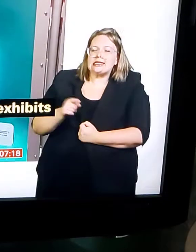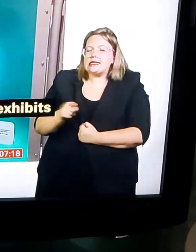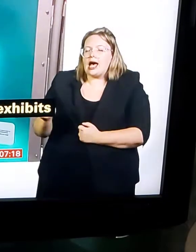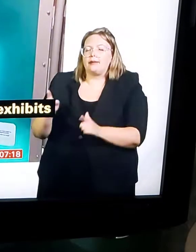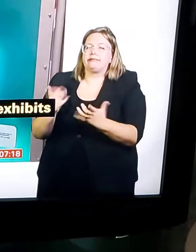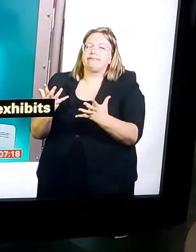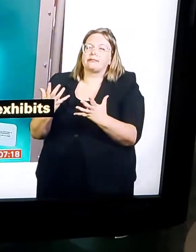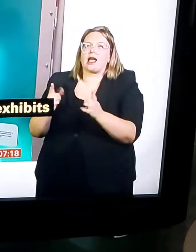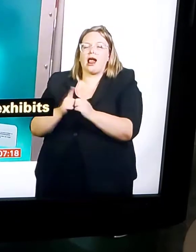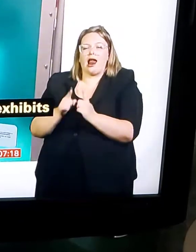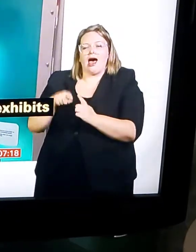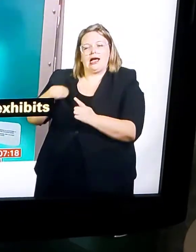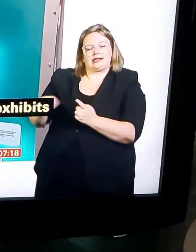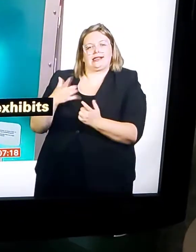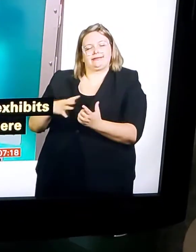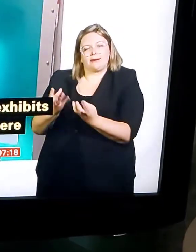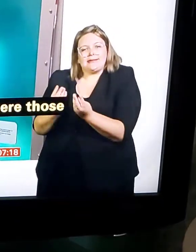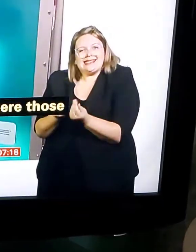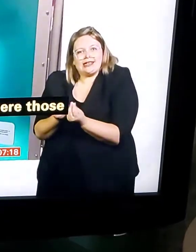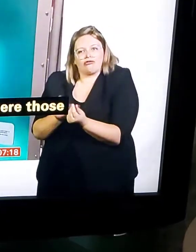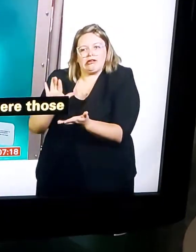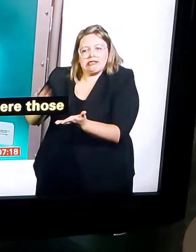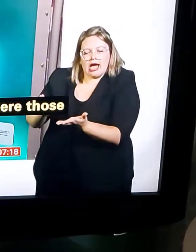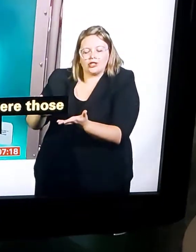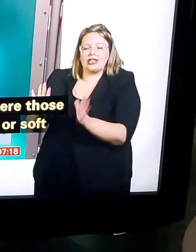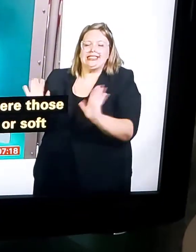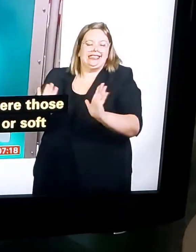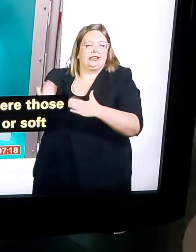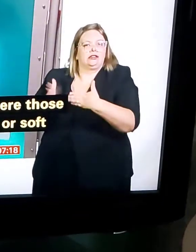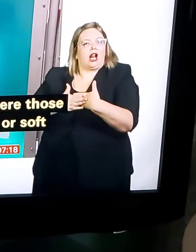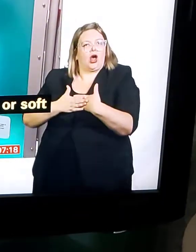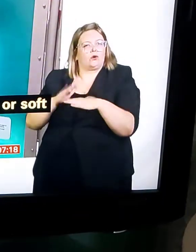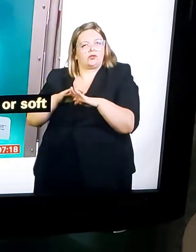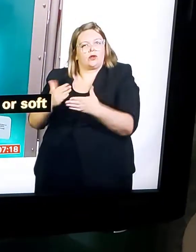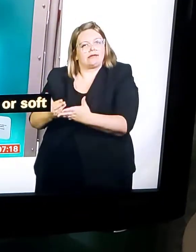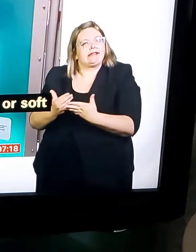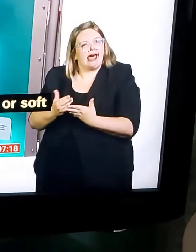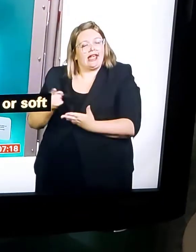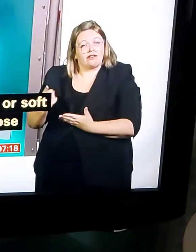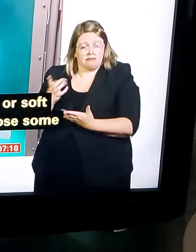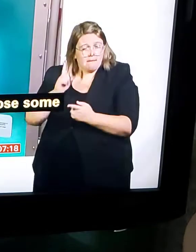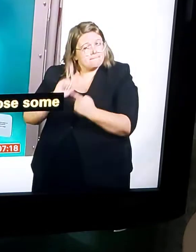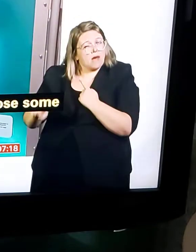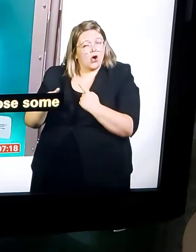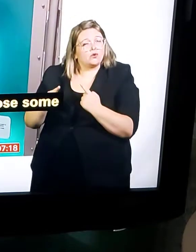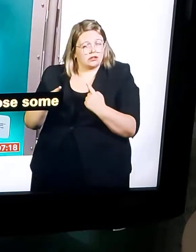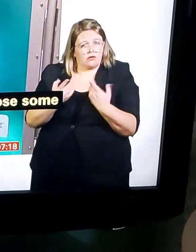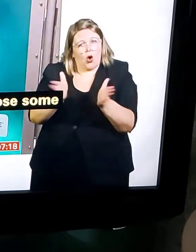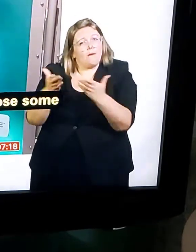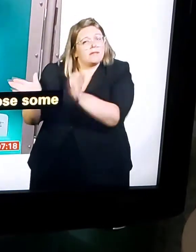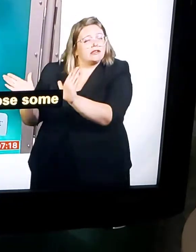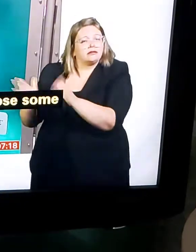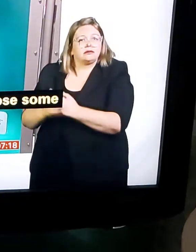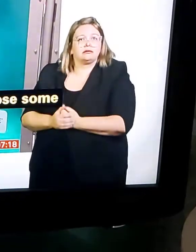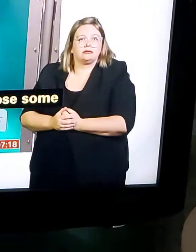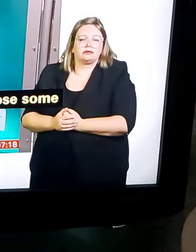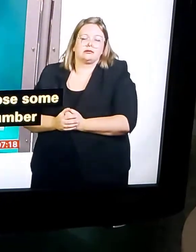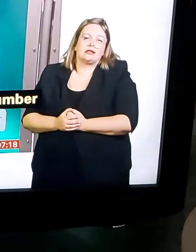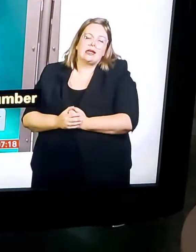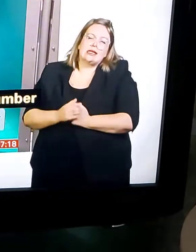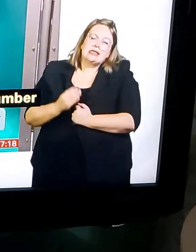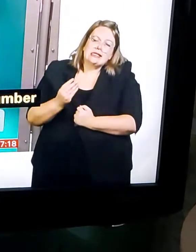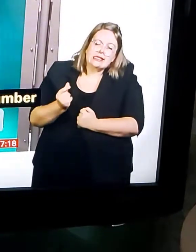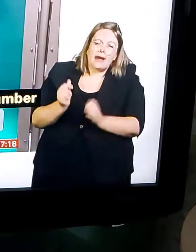if someone wanted to use their own vehicle, it was air bed mattresses lying on a cold floor. Not very